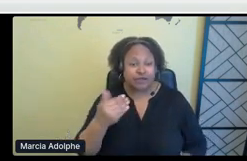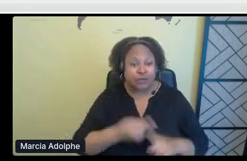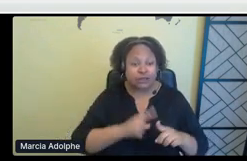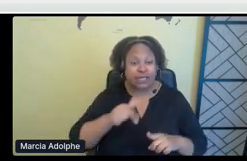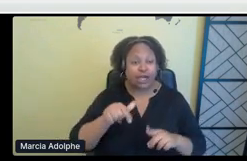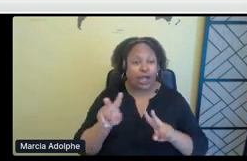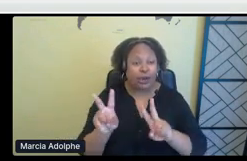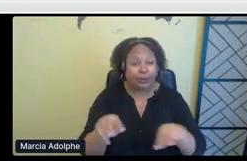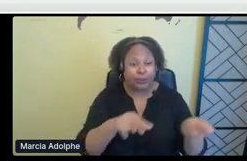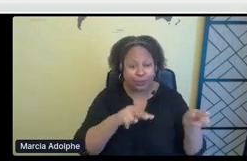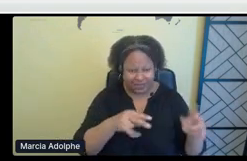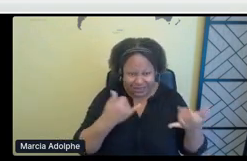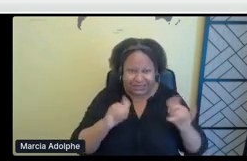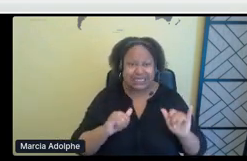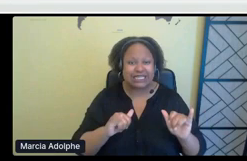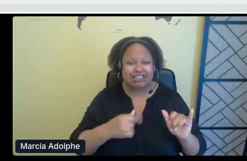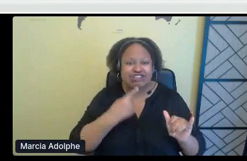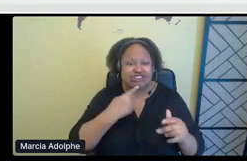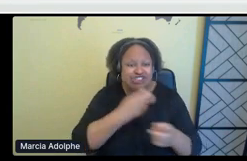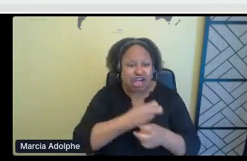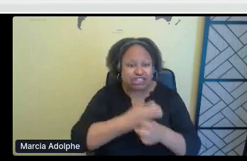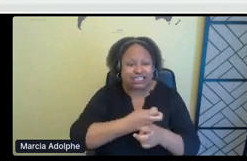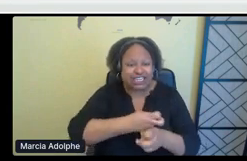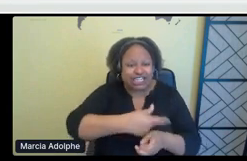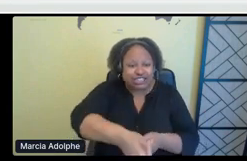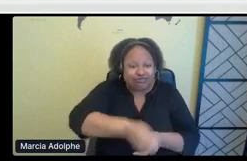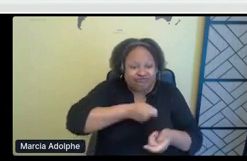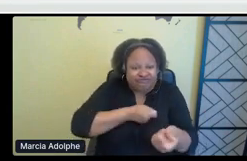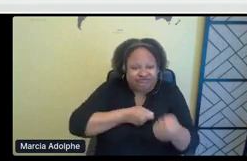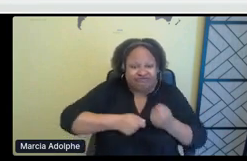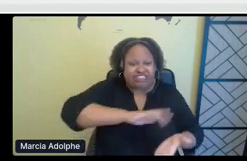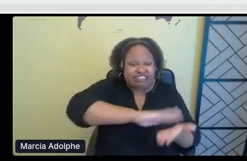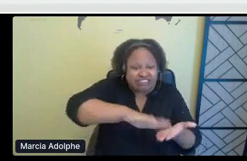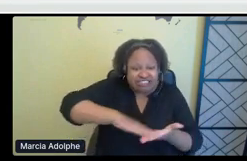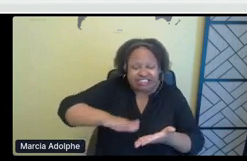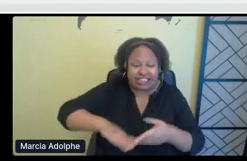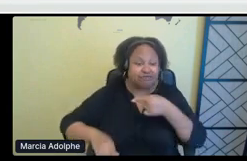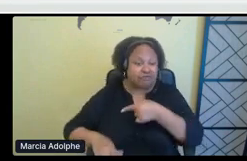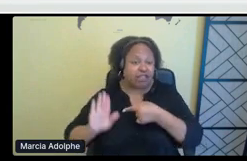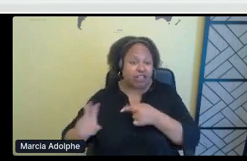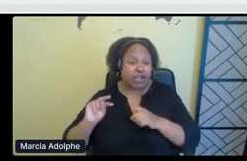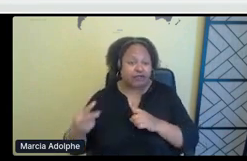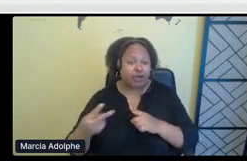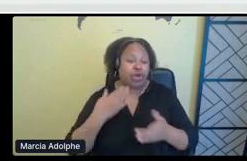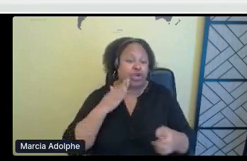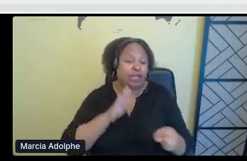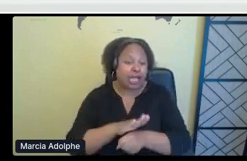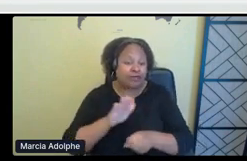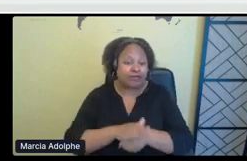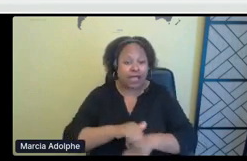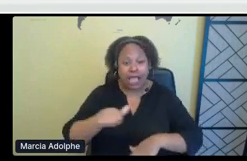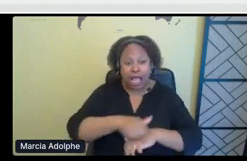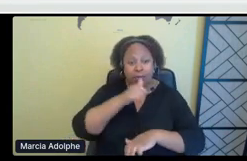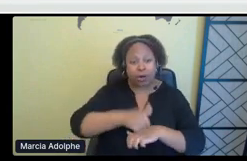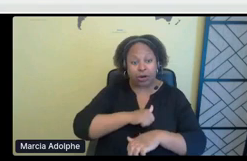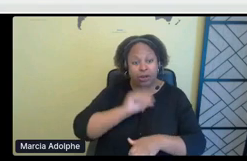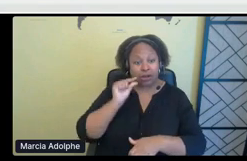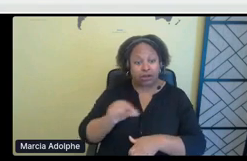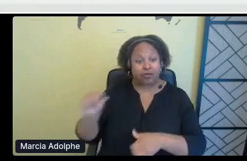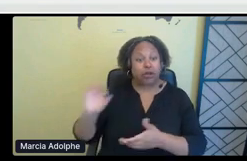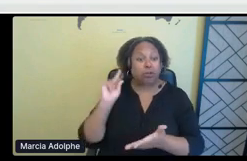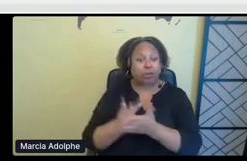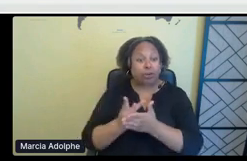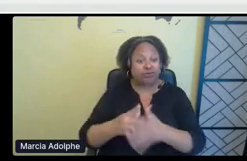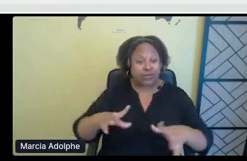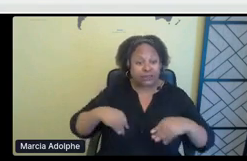and I was still pulling out toxic sludge. And so that apparently is good enough and gets the stamp from the Alberta government. And that is what